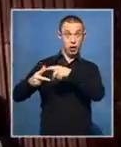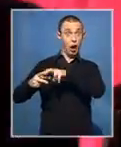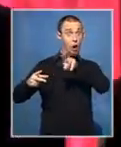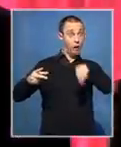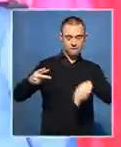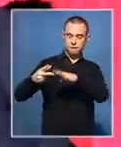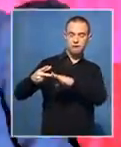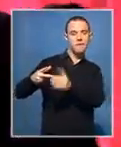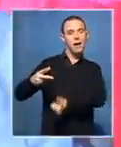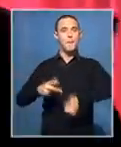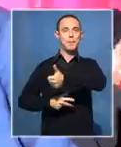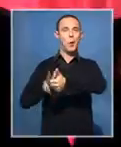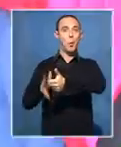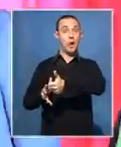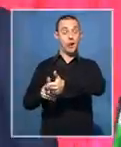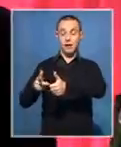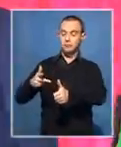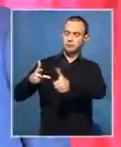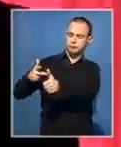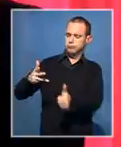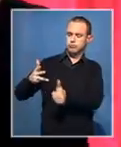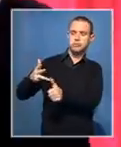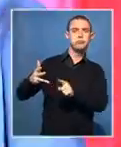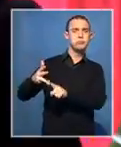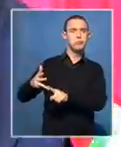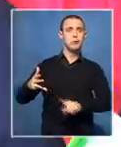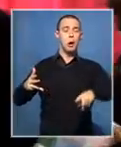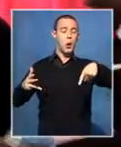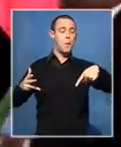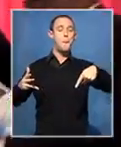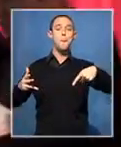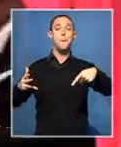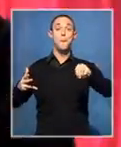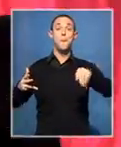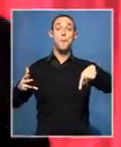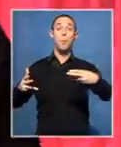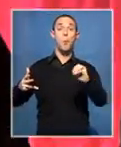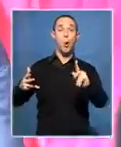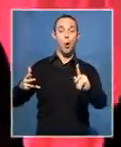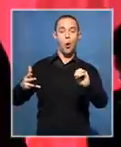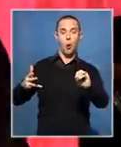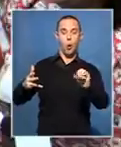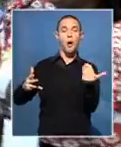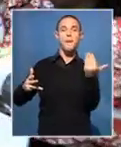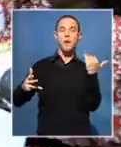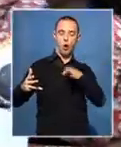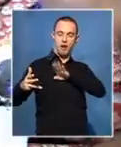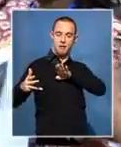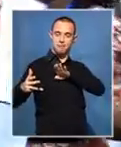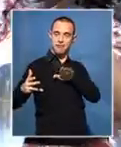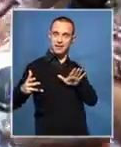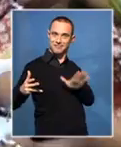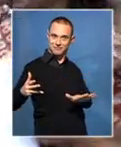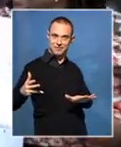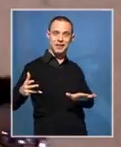The second deputy president caught some off guard. Pelekeze Lampoko, a former high-ranking member and commander in the former